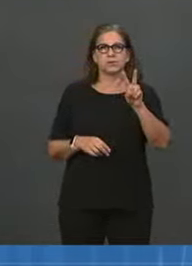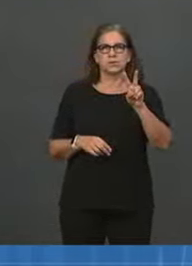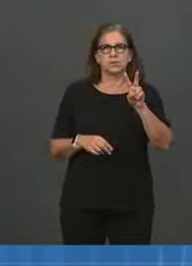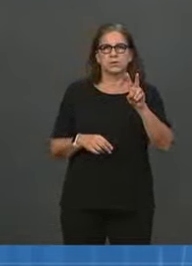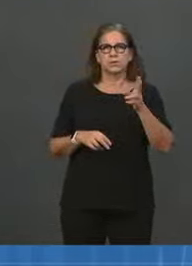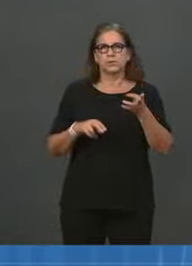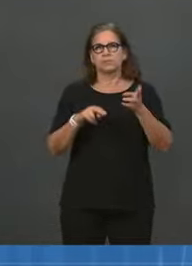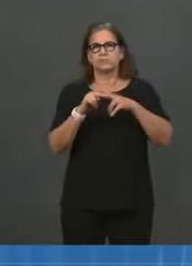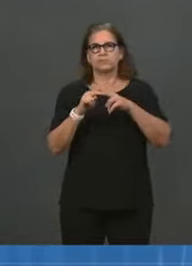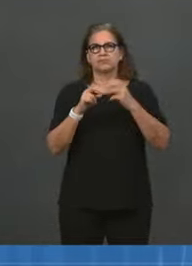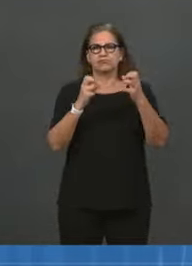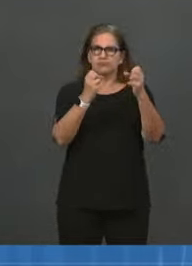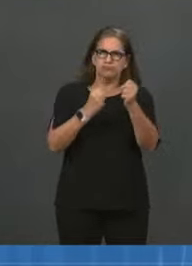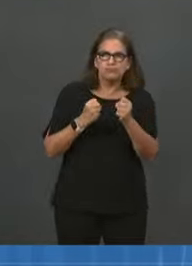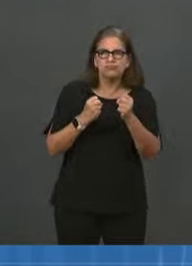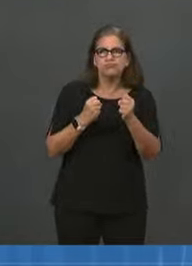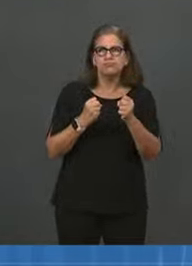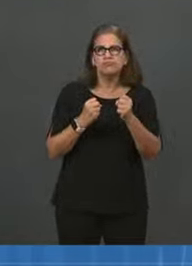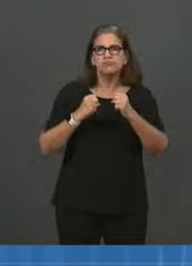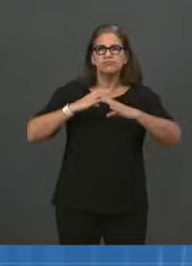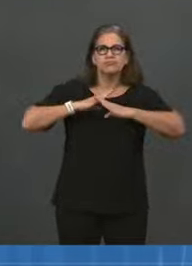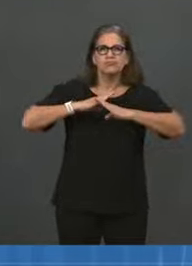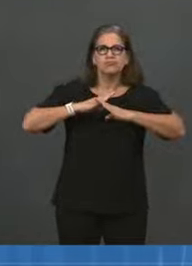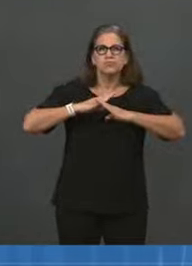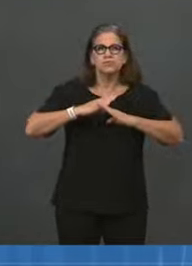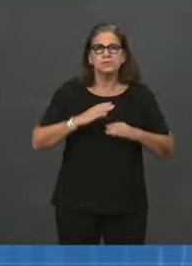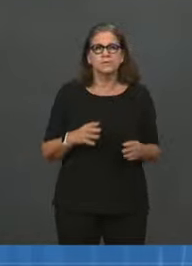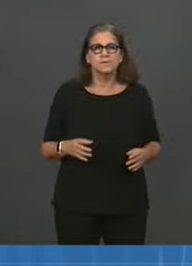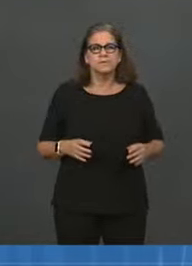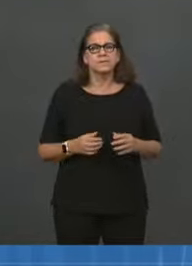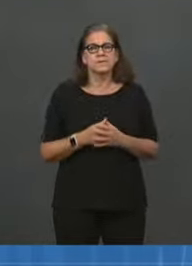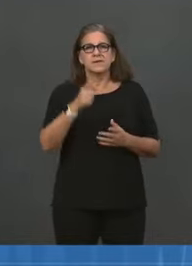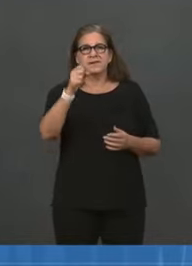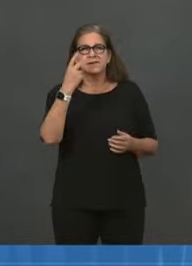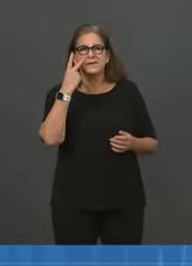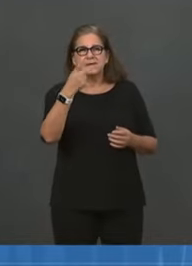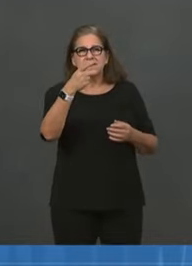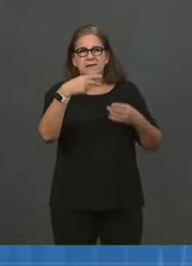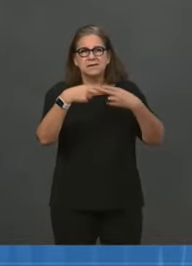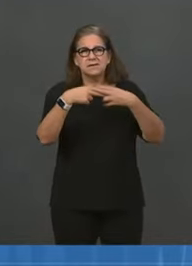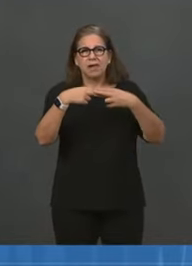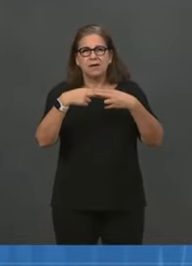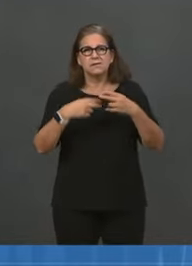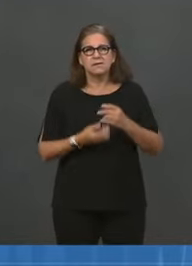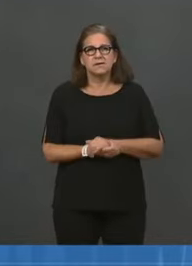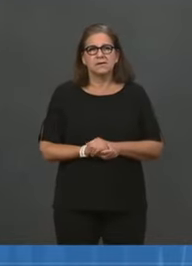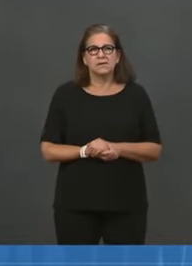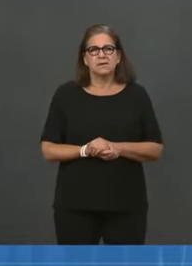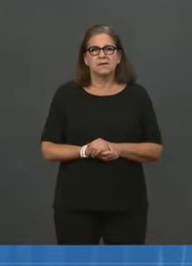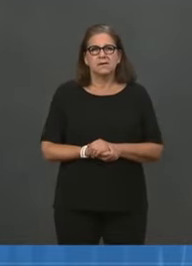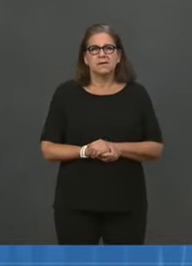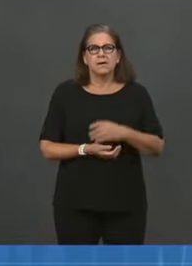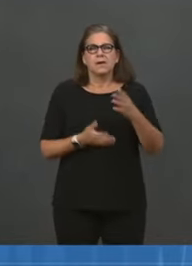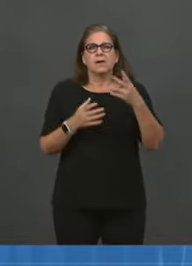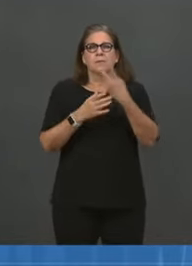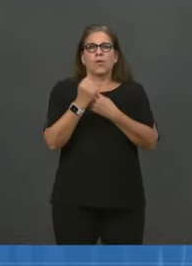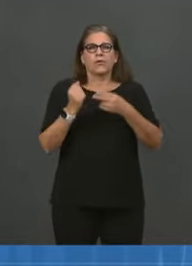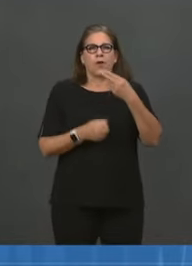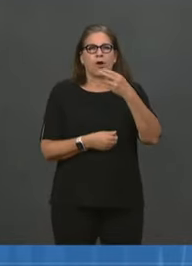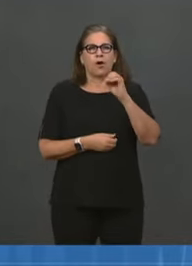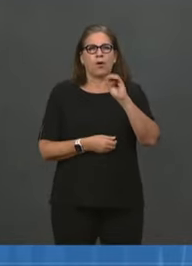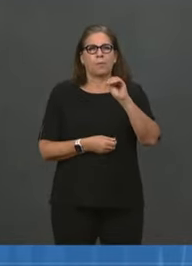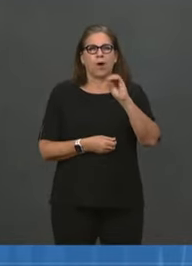as mentioned on the prior slide, both homologous and heterologous boosts work well from a laboratory